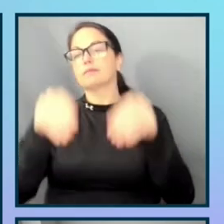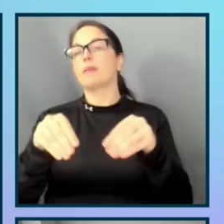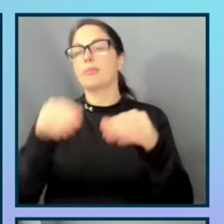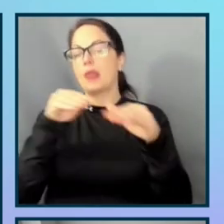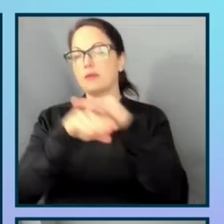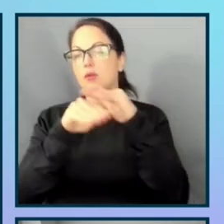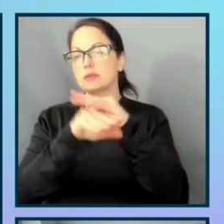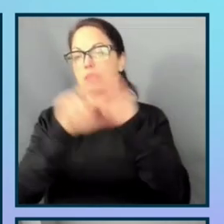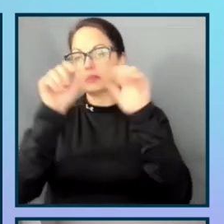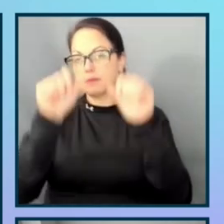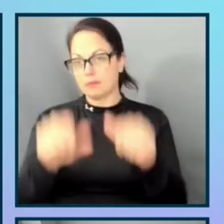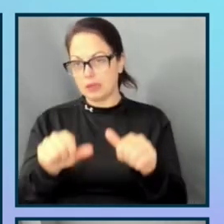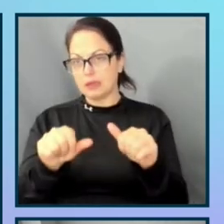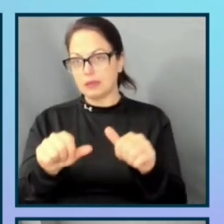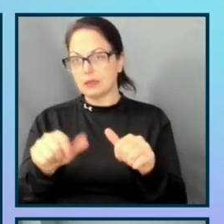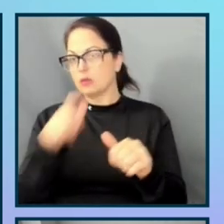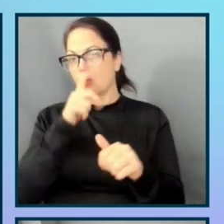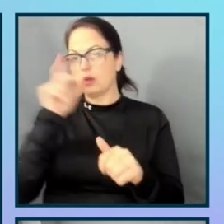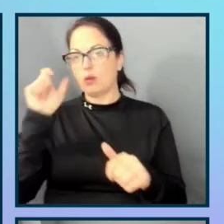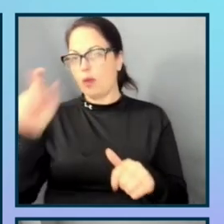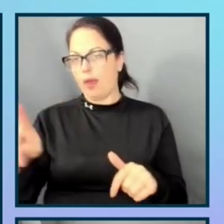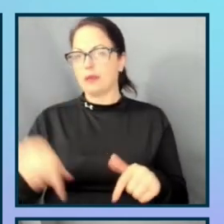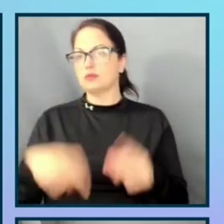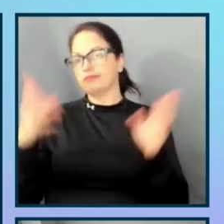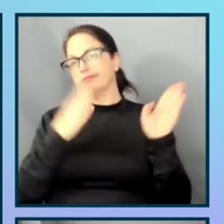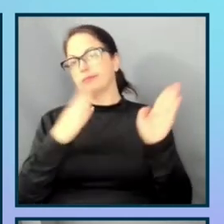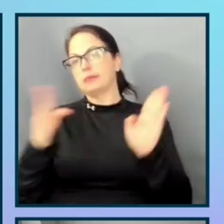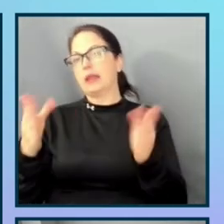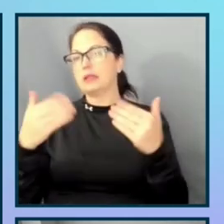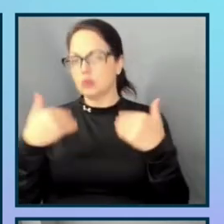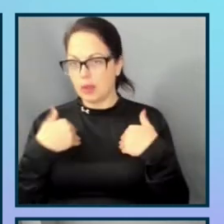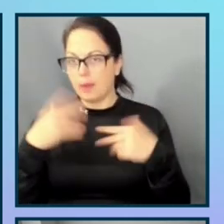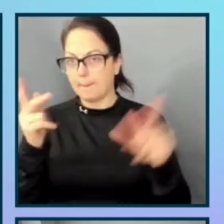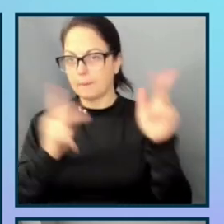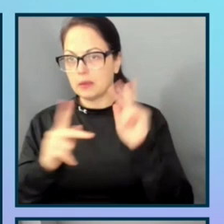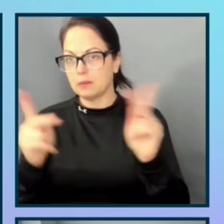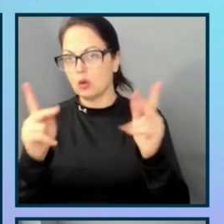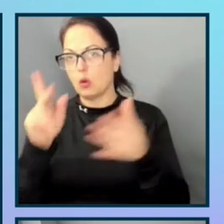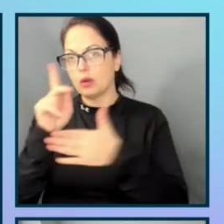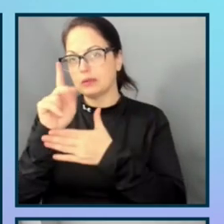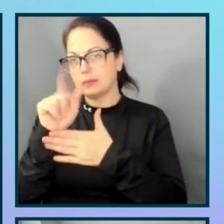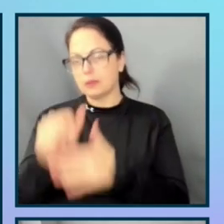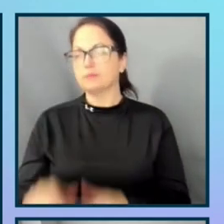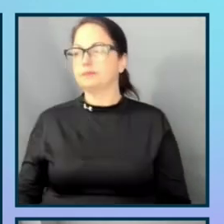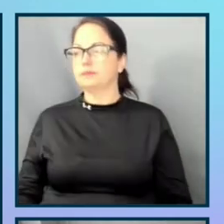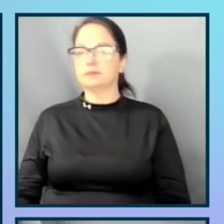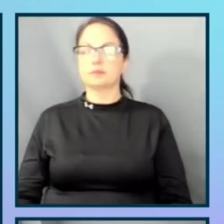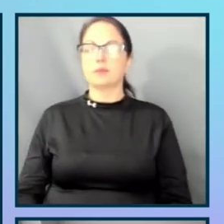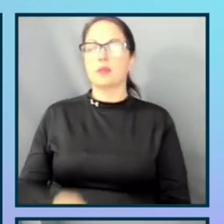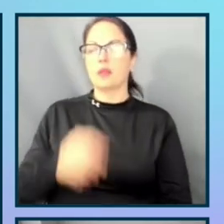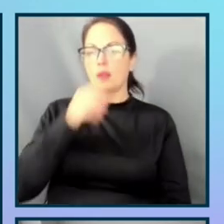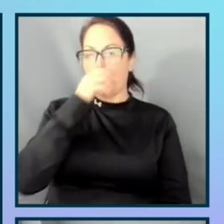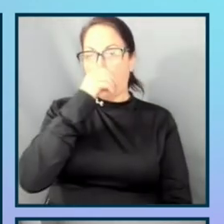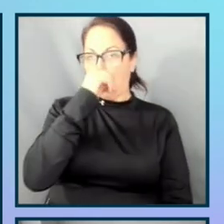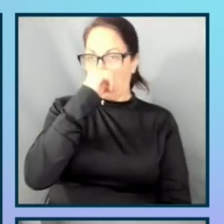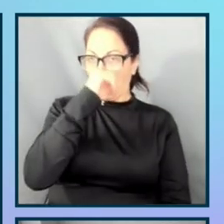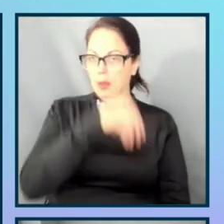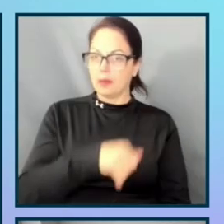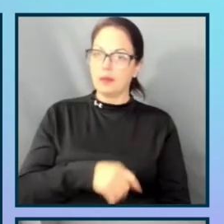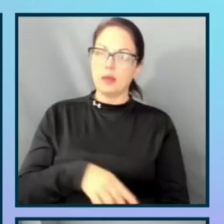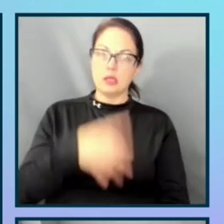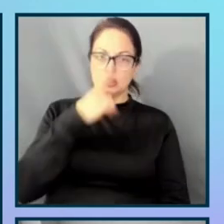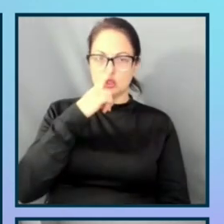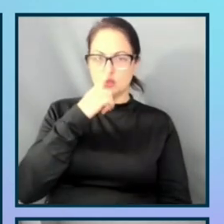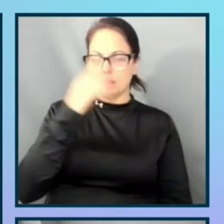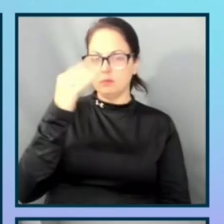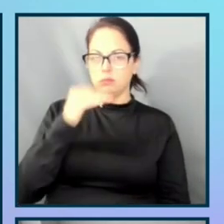instead of for the underrepresented groups. Do you mind going to